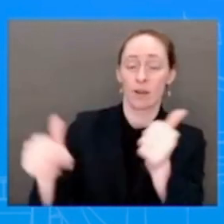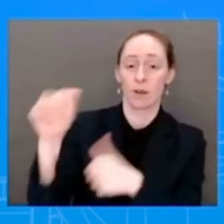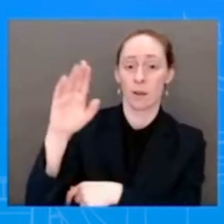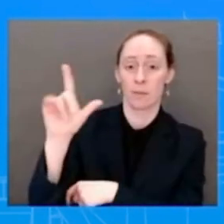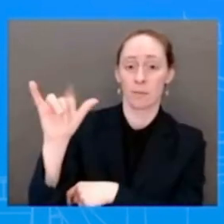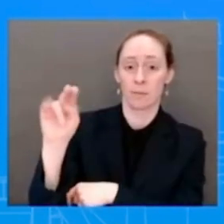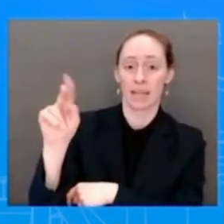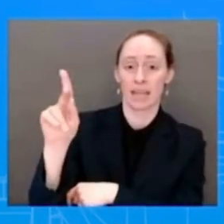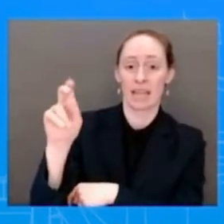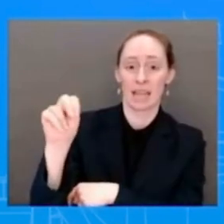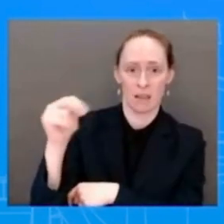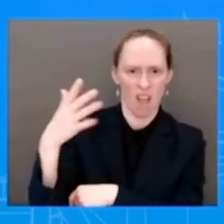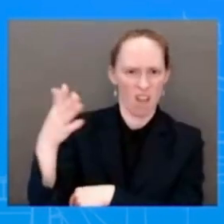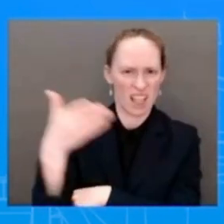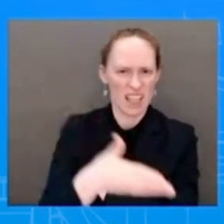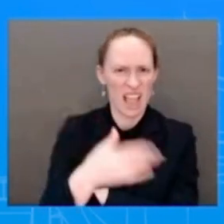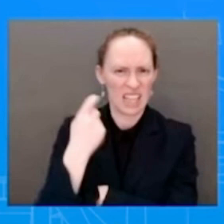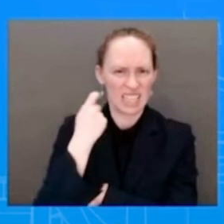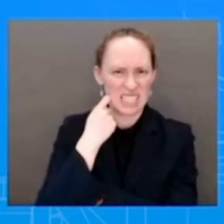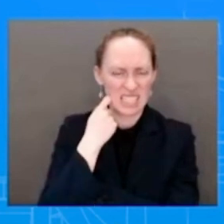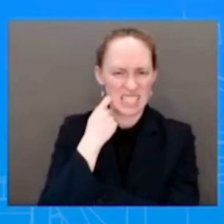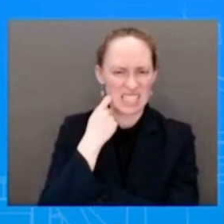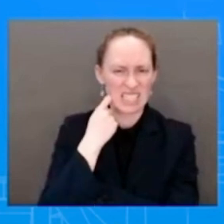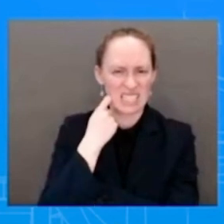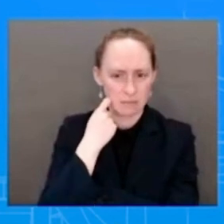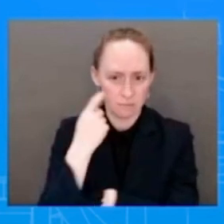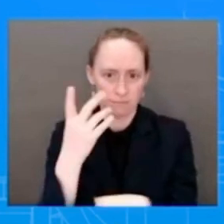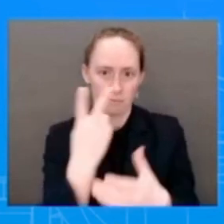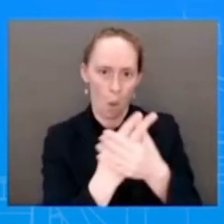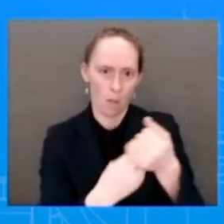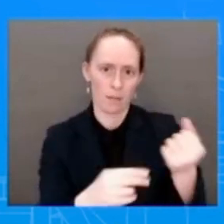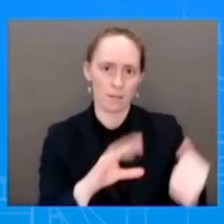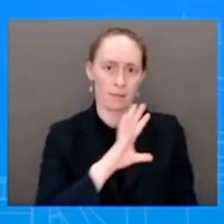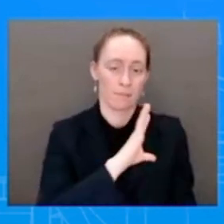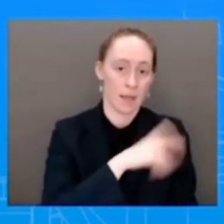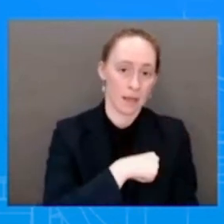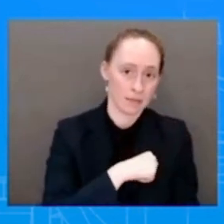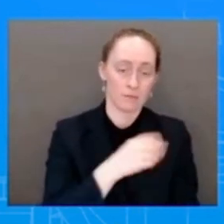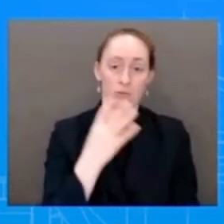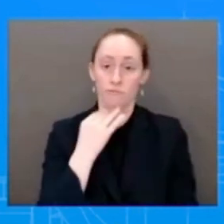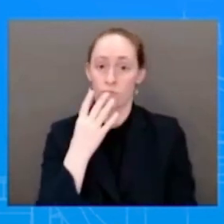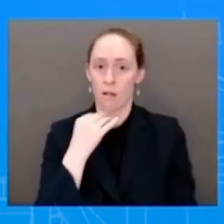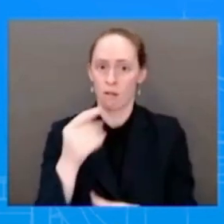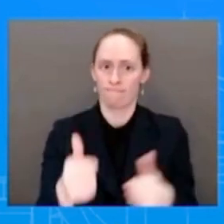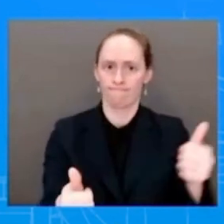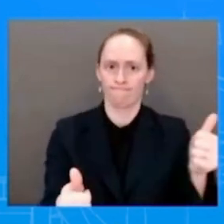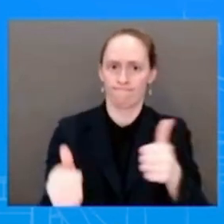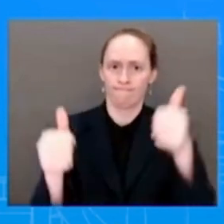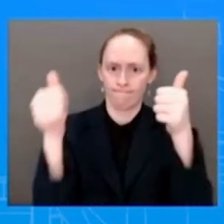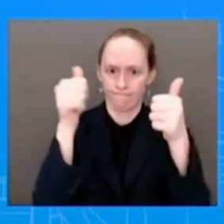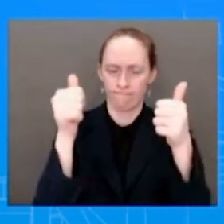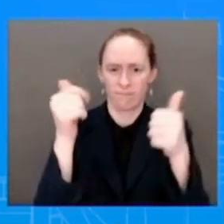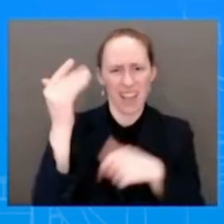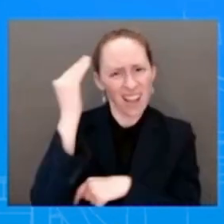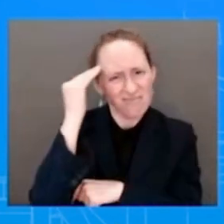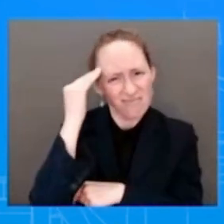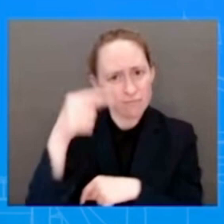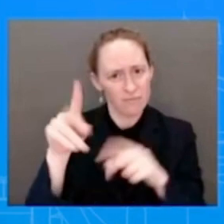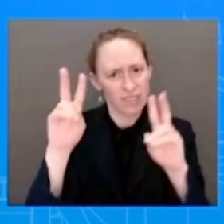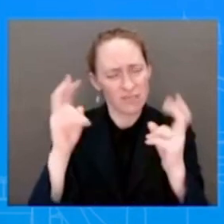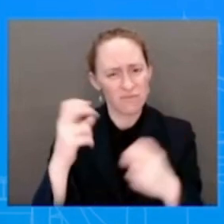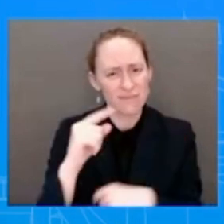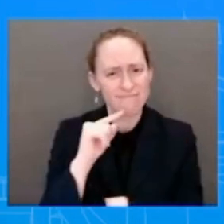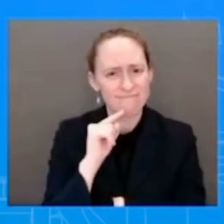and the Palestinian leaders. This is clearly something that we take very seriously of what's occurring in the region.